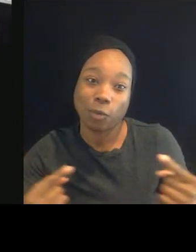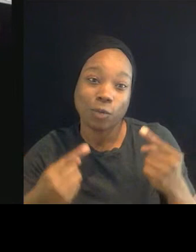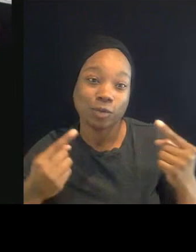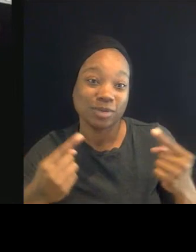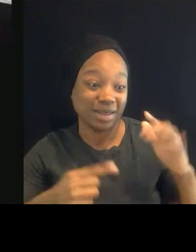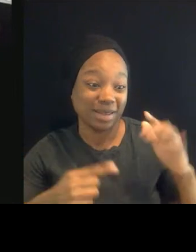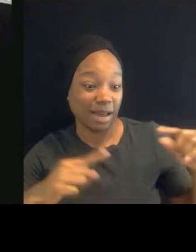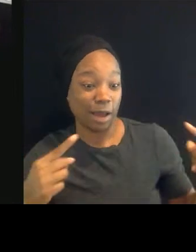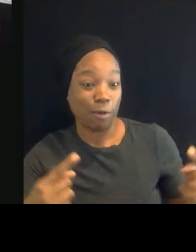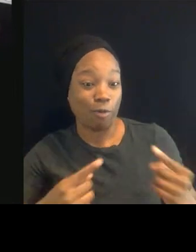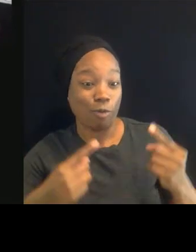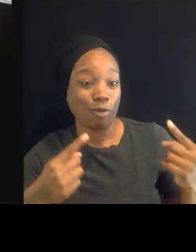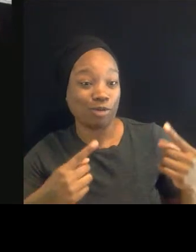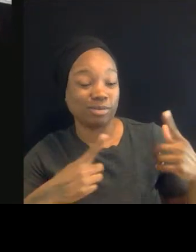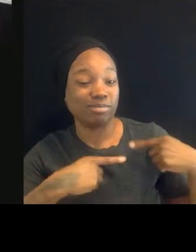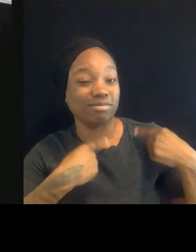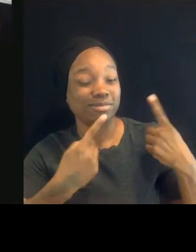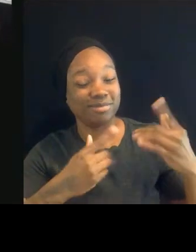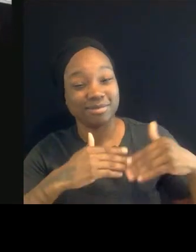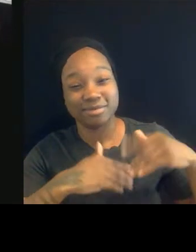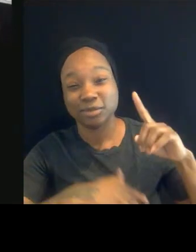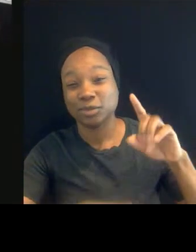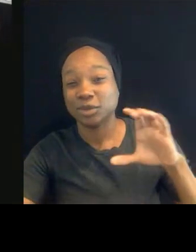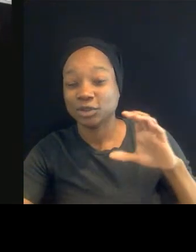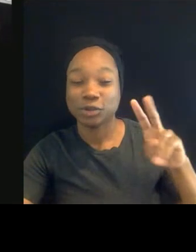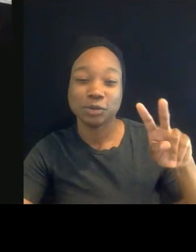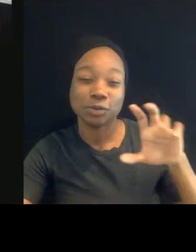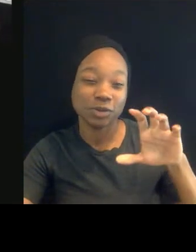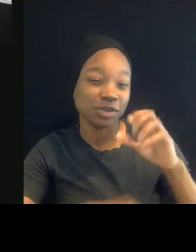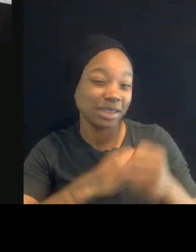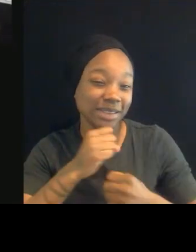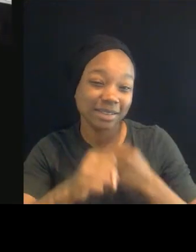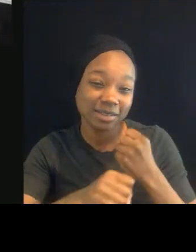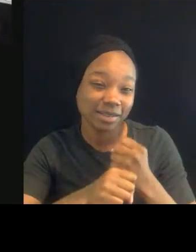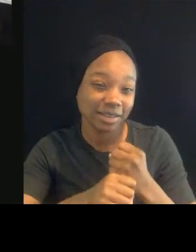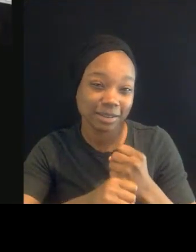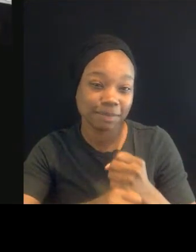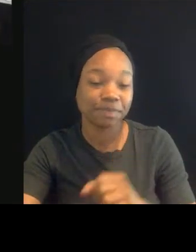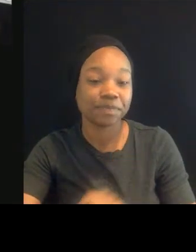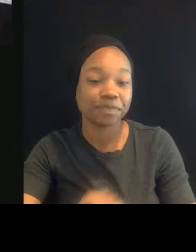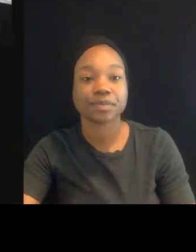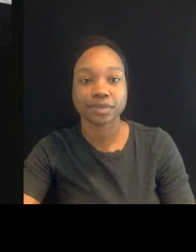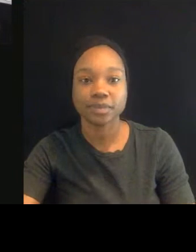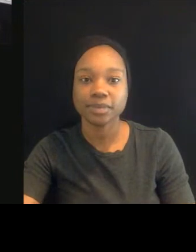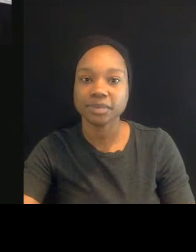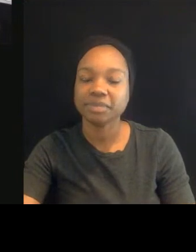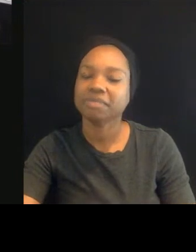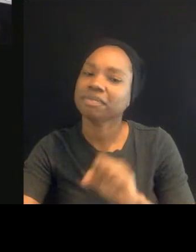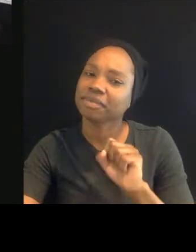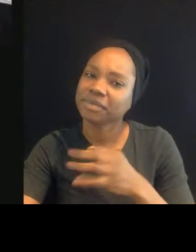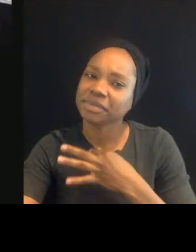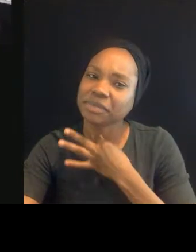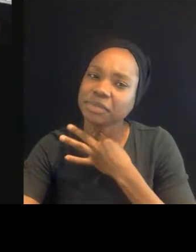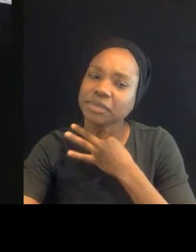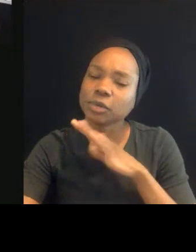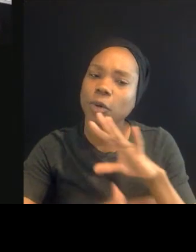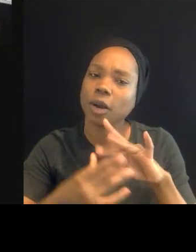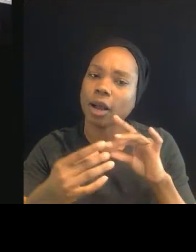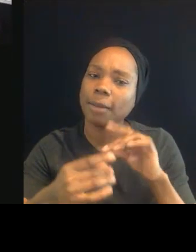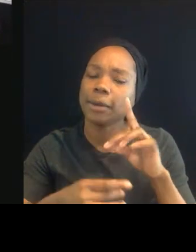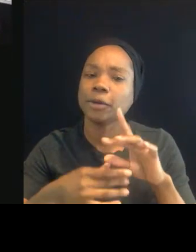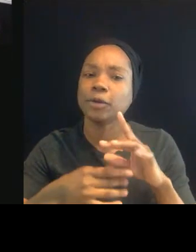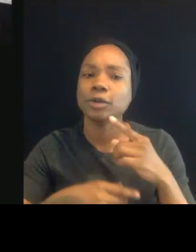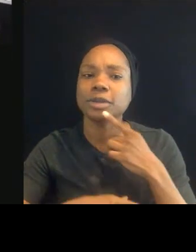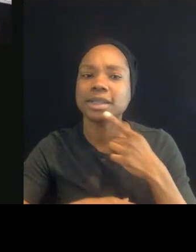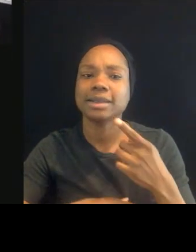Michael, I want to go back to something you said at the beginning. You said that in some ways, this year has given you more energy and an opportunity to kind of